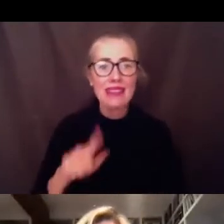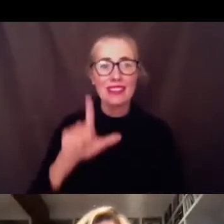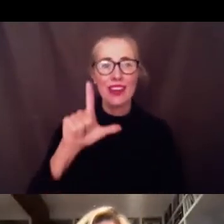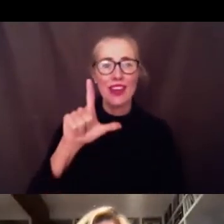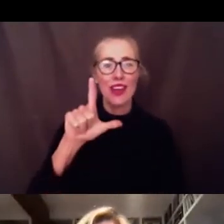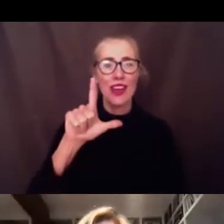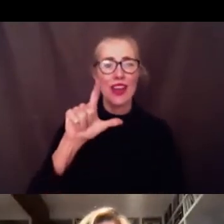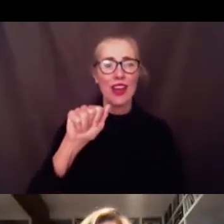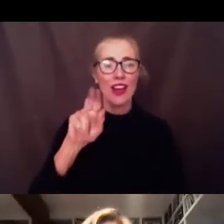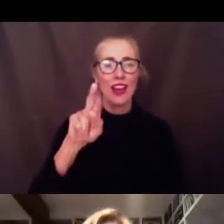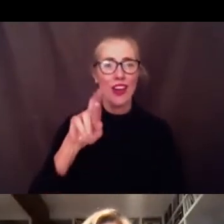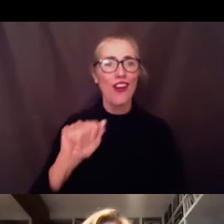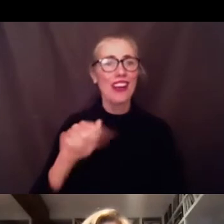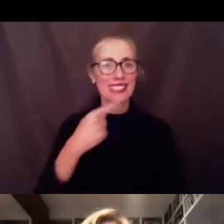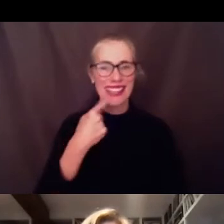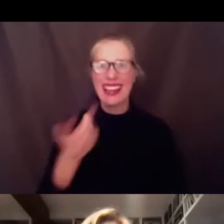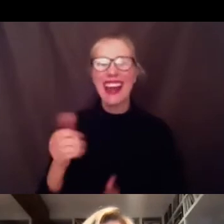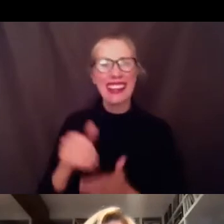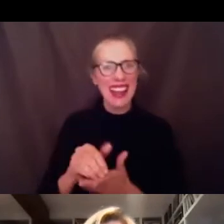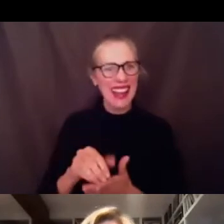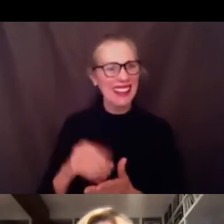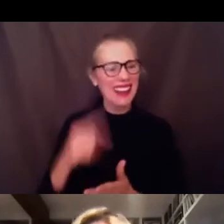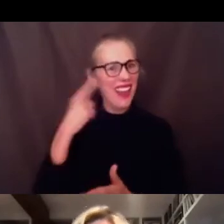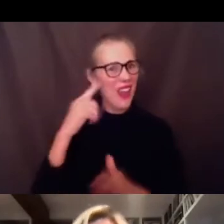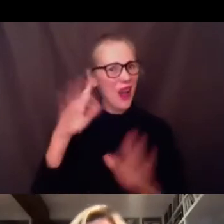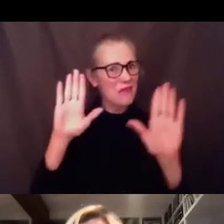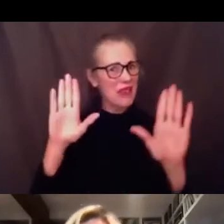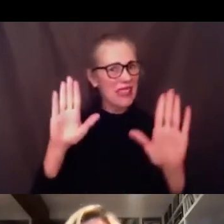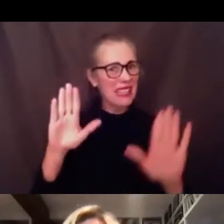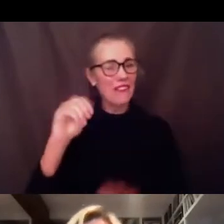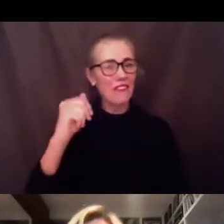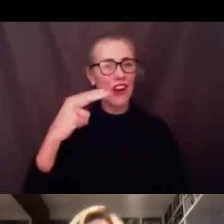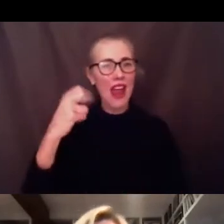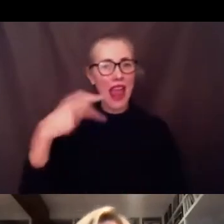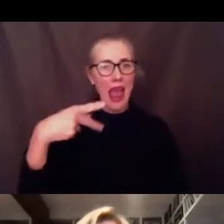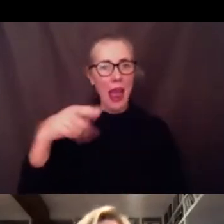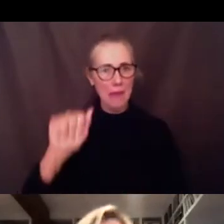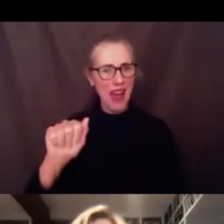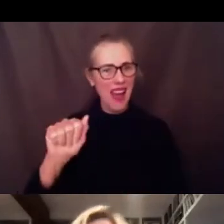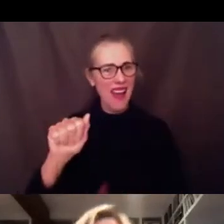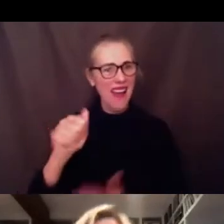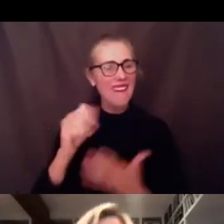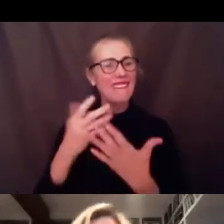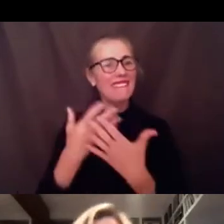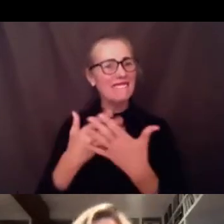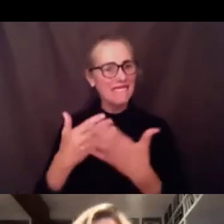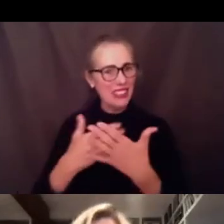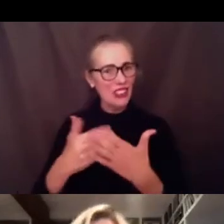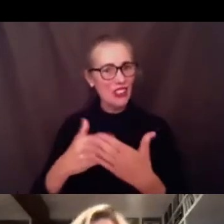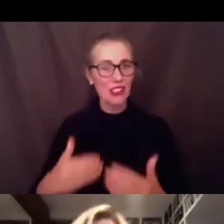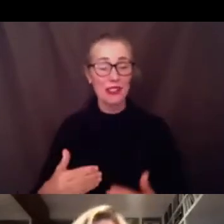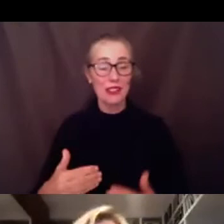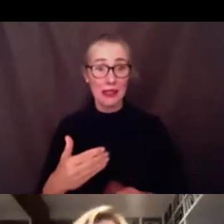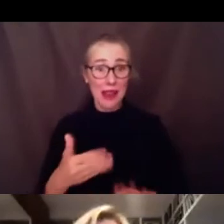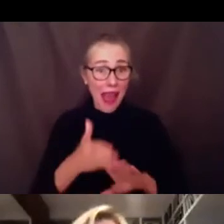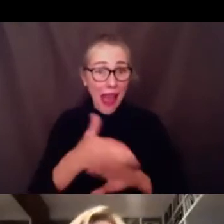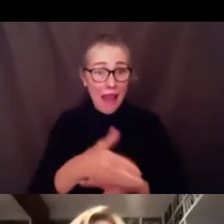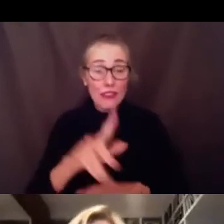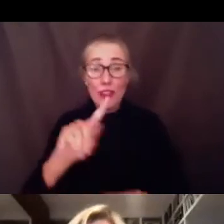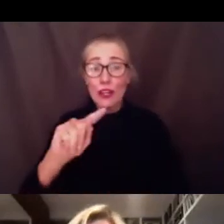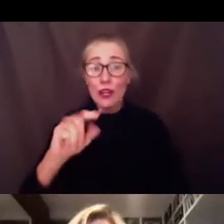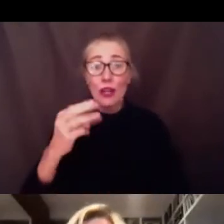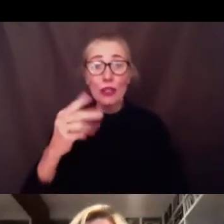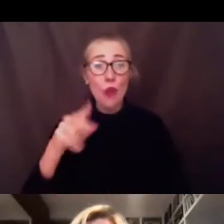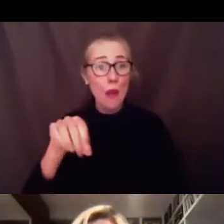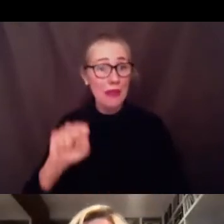dr sigelman you mentioned you know thomas fire like i have i i have two that i would be thrilled to